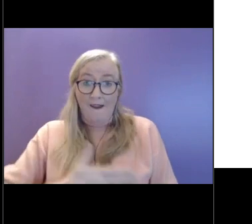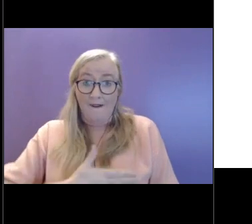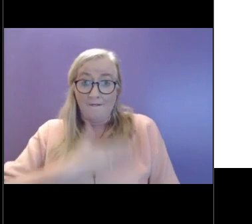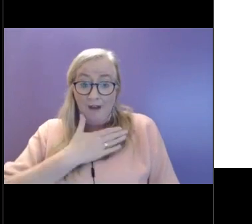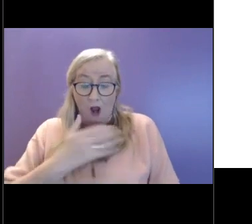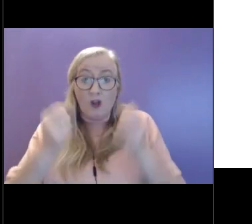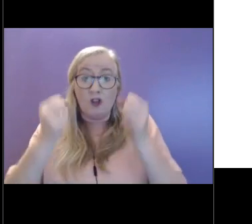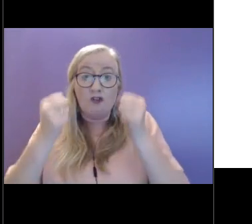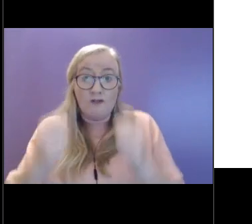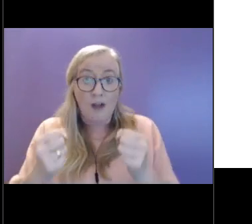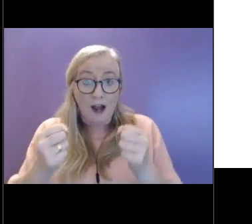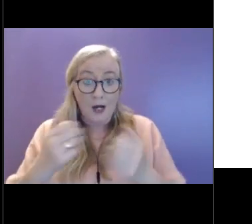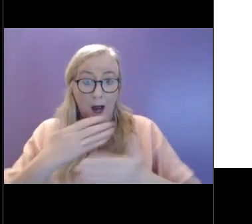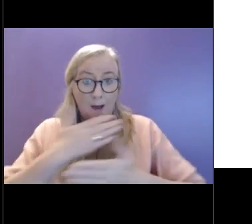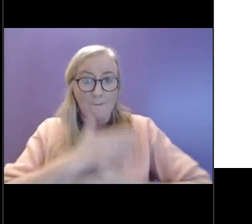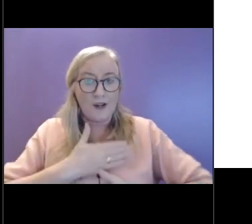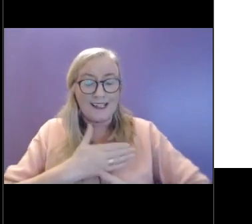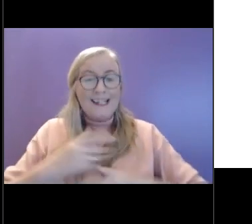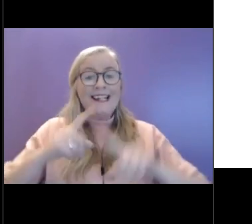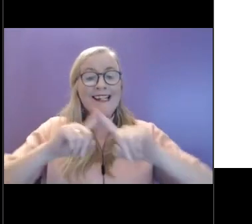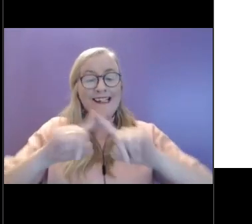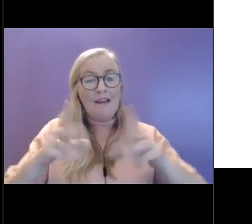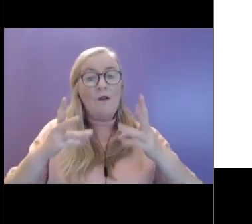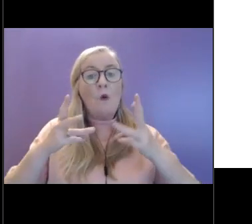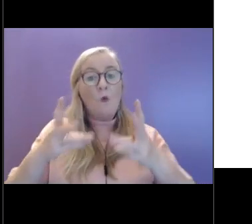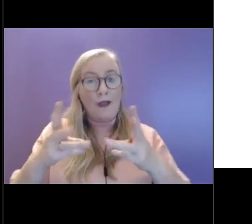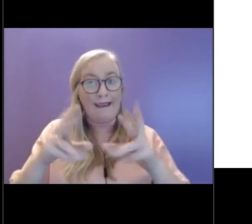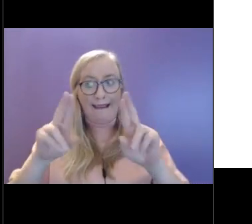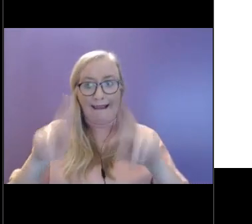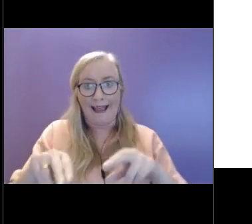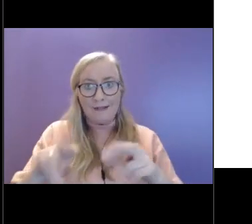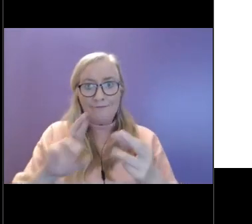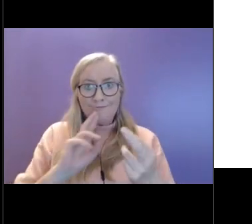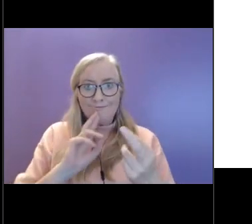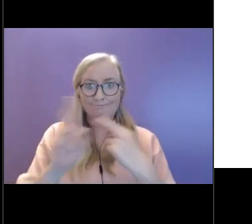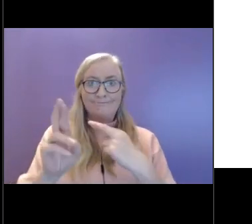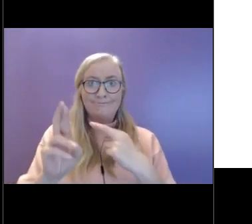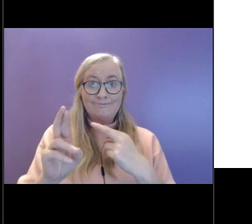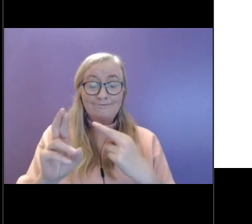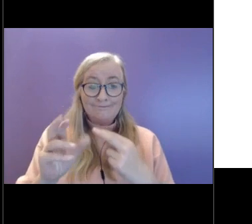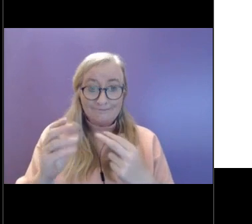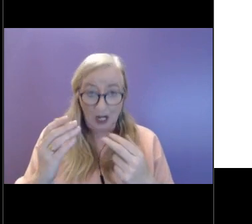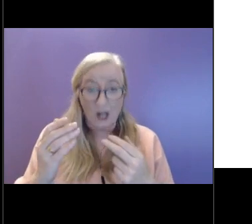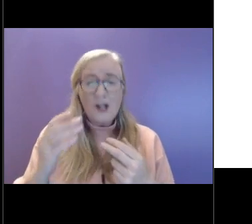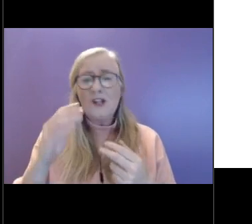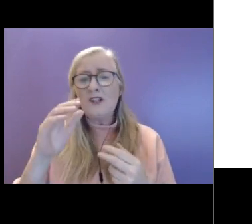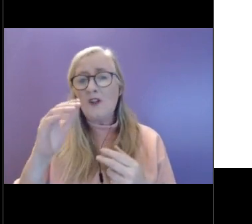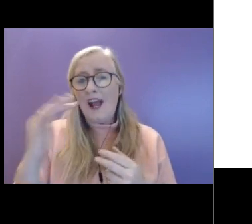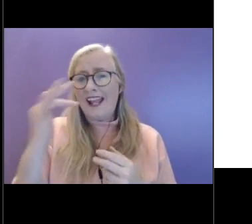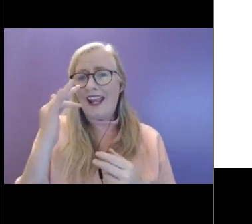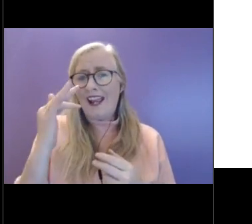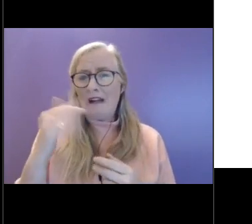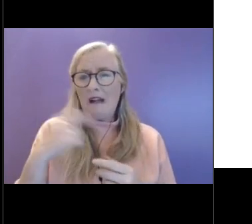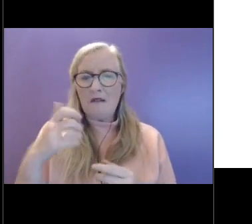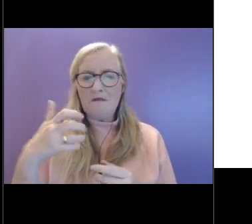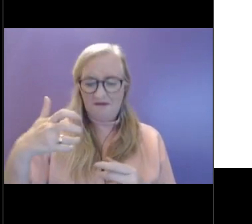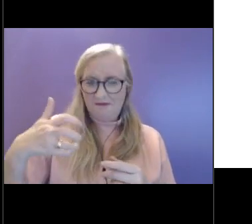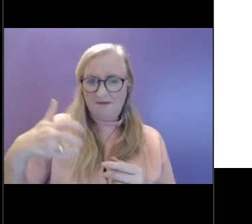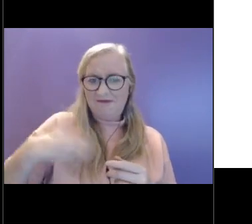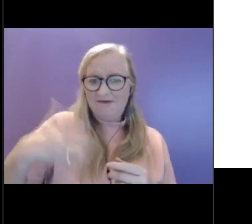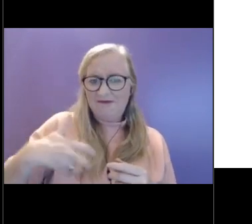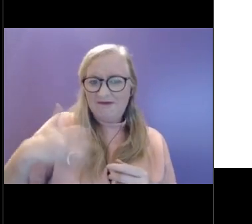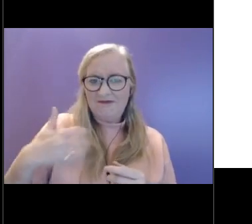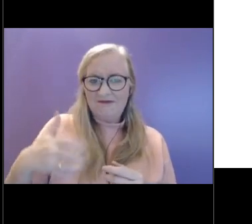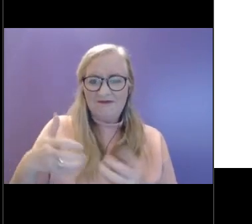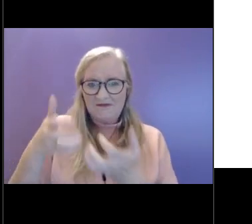emotion, we might have different ways of responding. So if we act in a way that's maybe a little bit snappy or irritable, or maybe